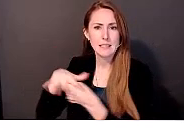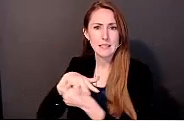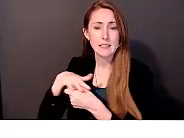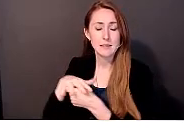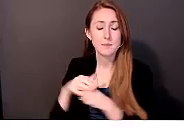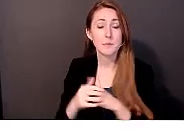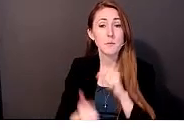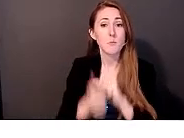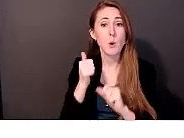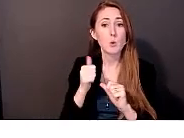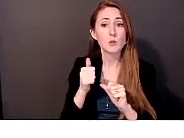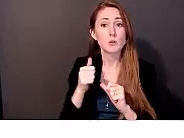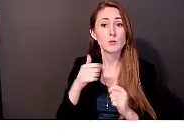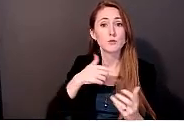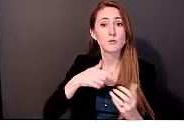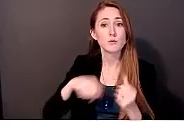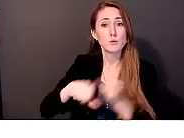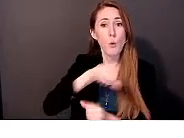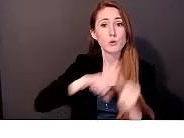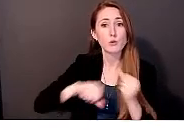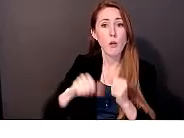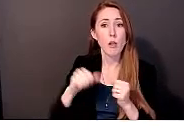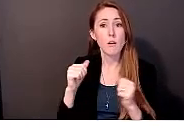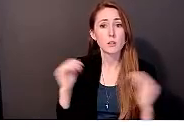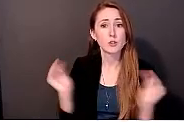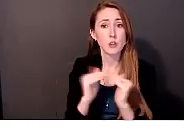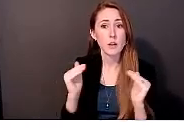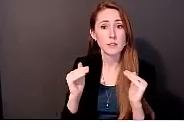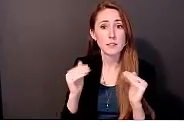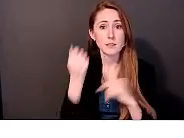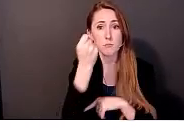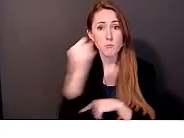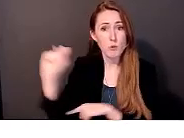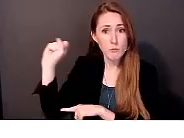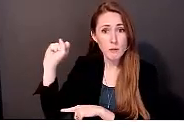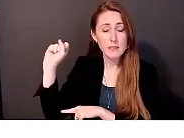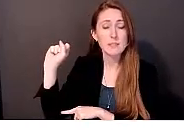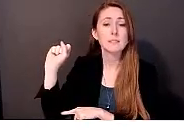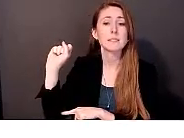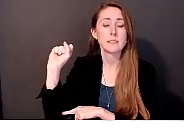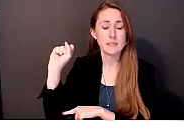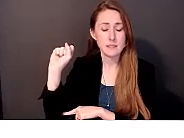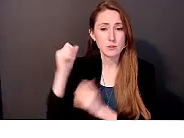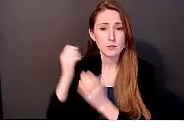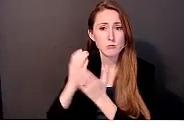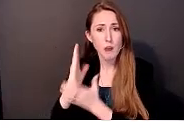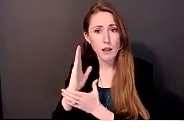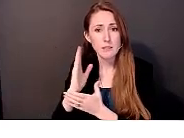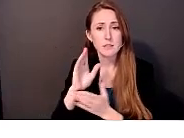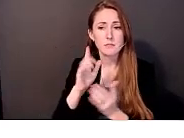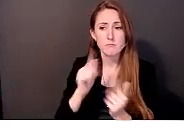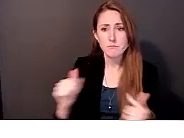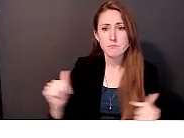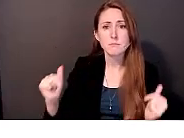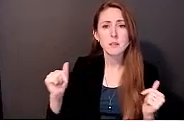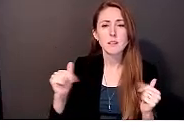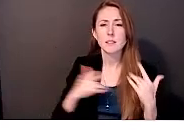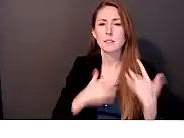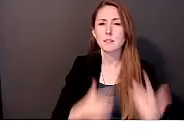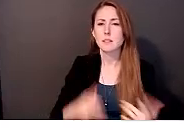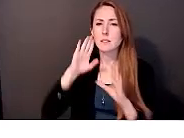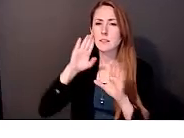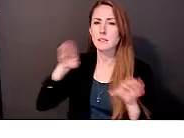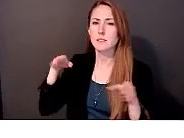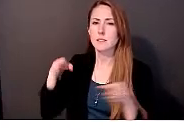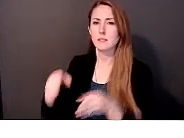justice movements, such as the disability rights and disability justice movements, have largely been centered in urban settings